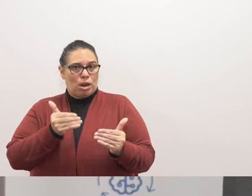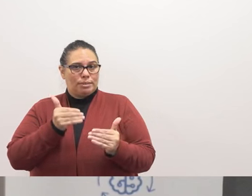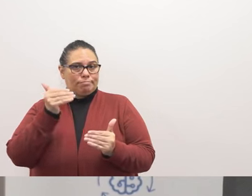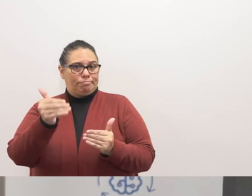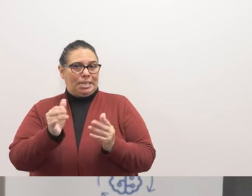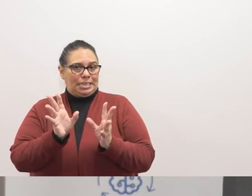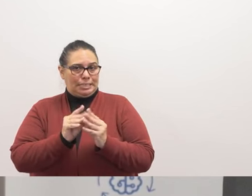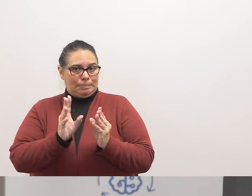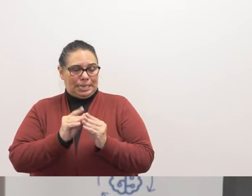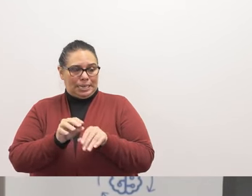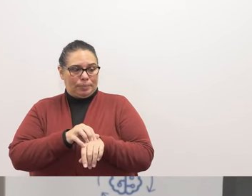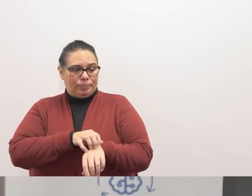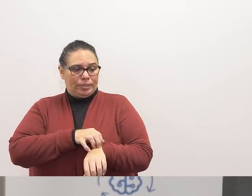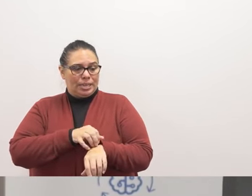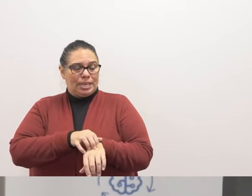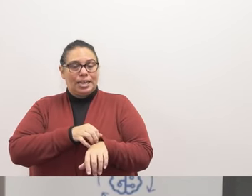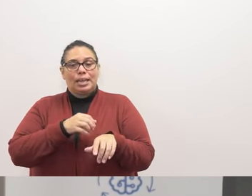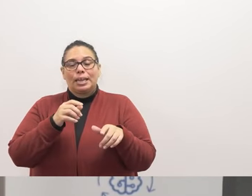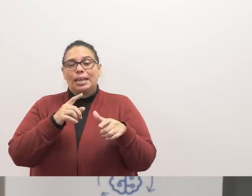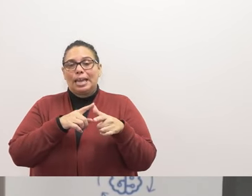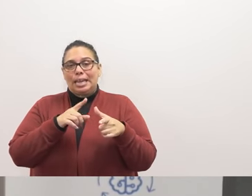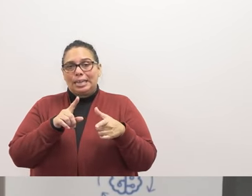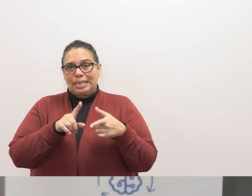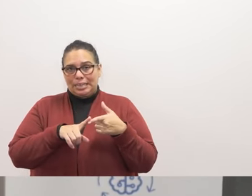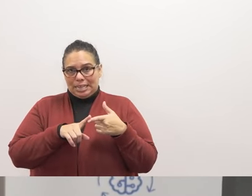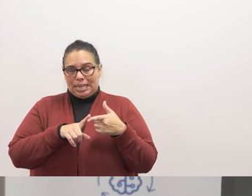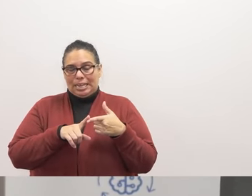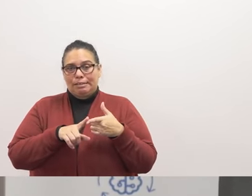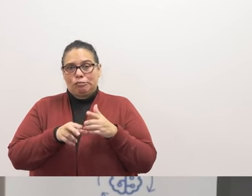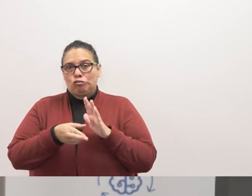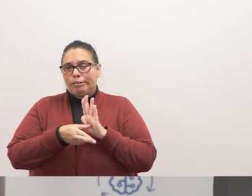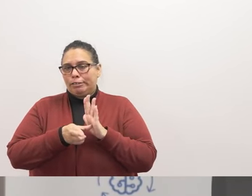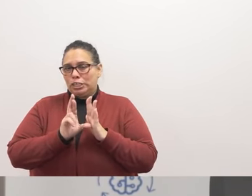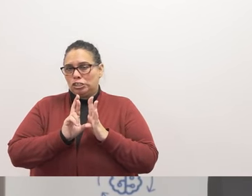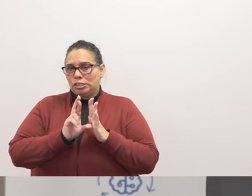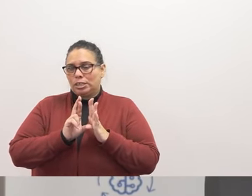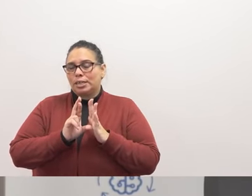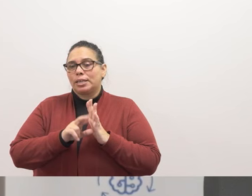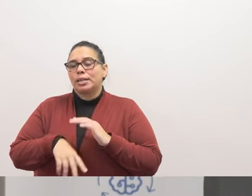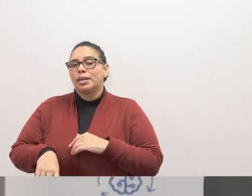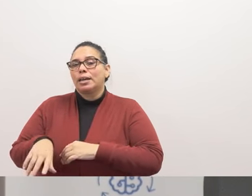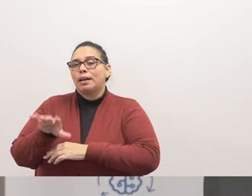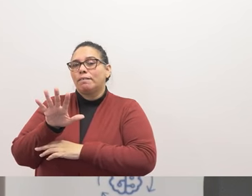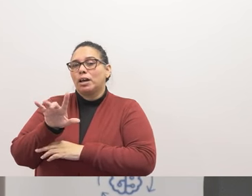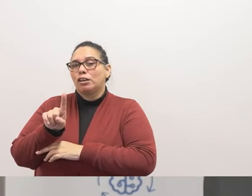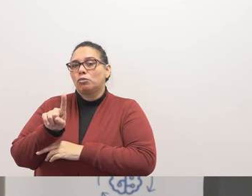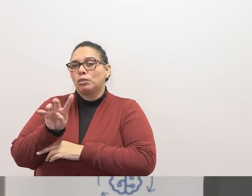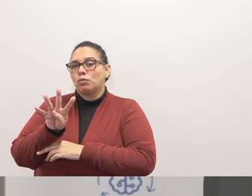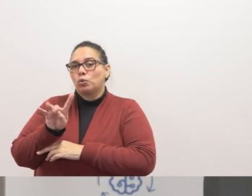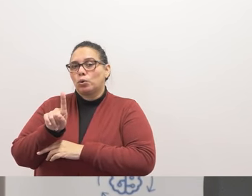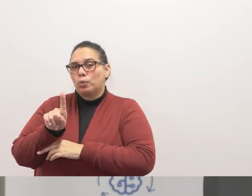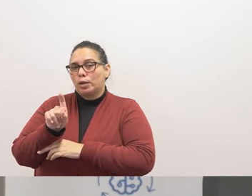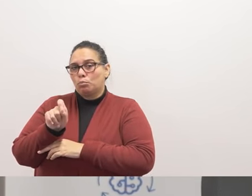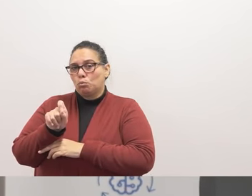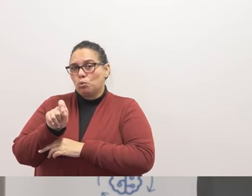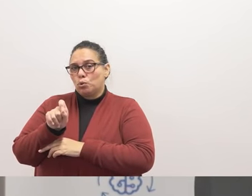meeting. And then up for revision, we have board policy 5141